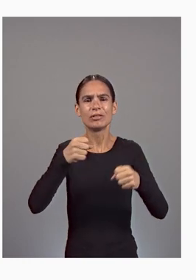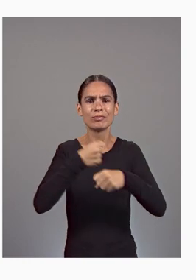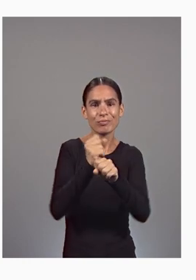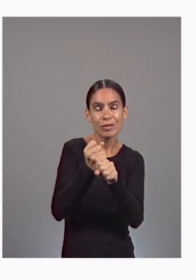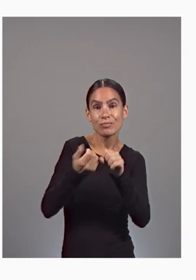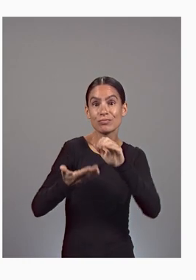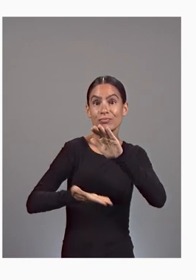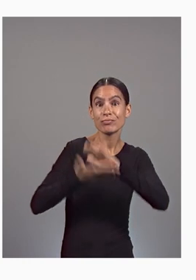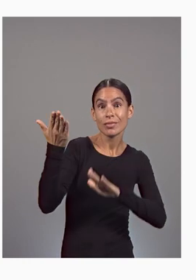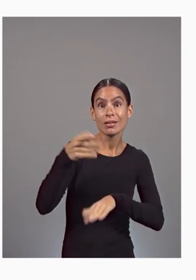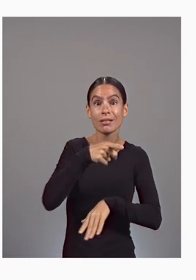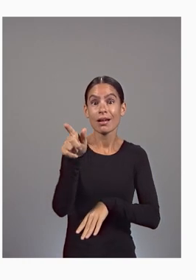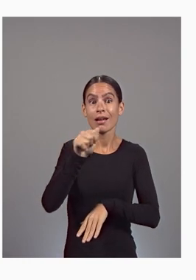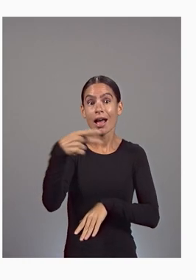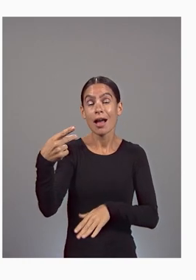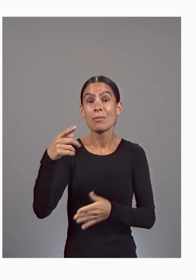cost.